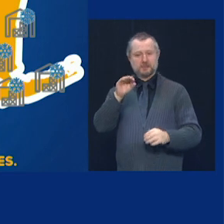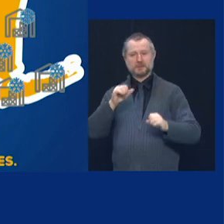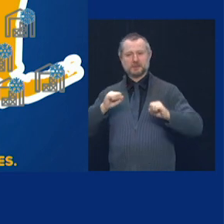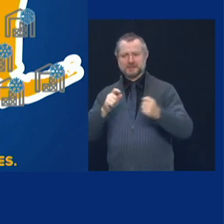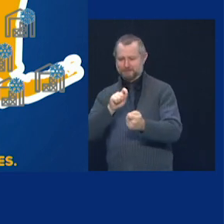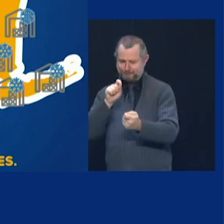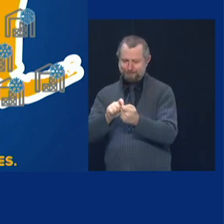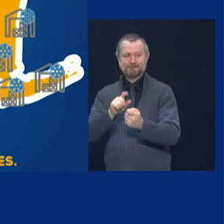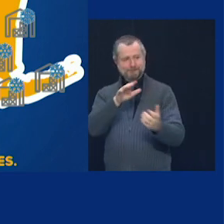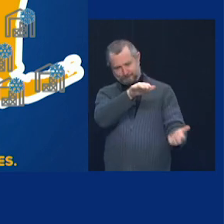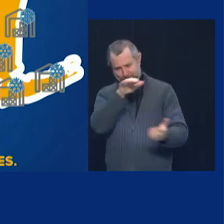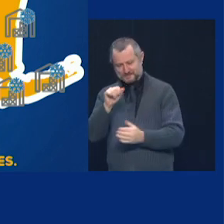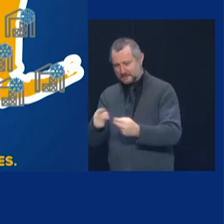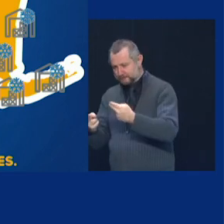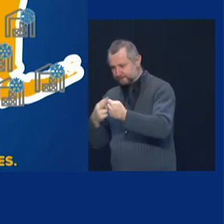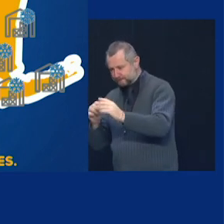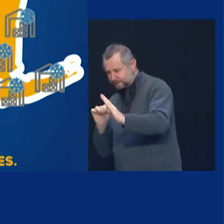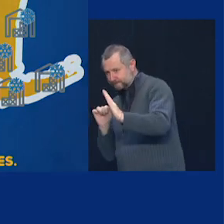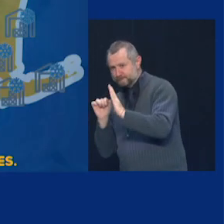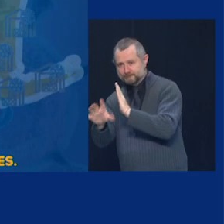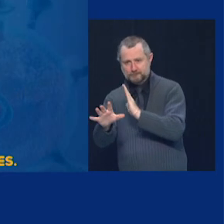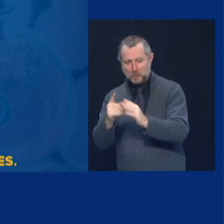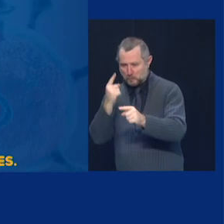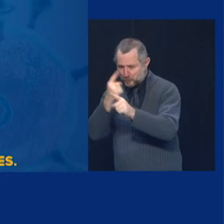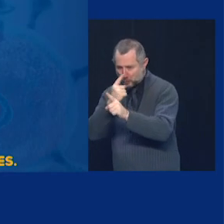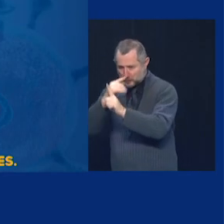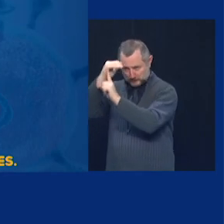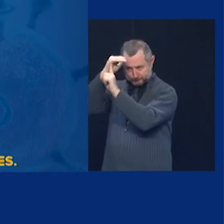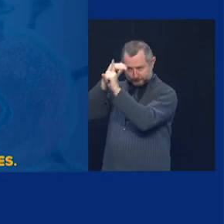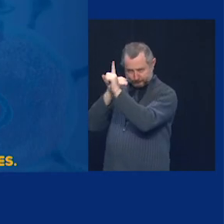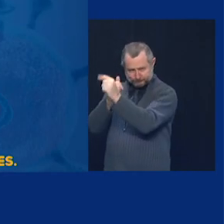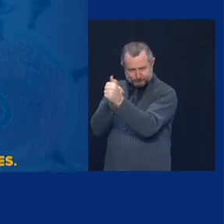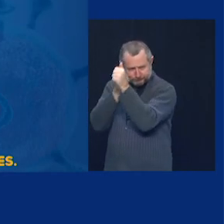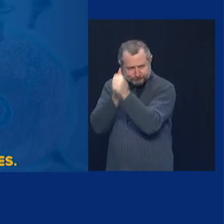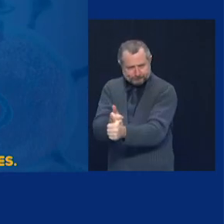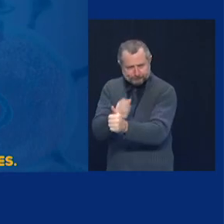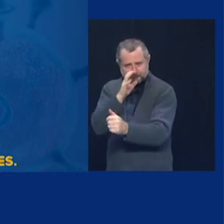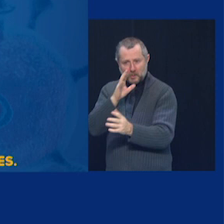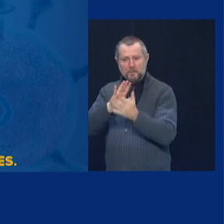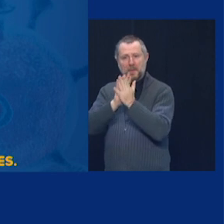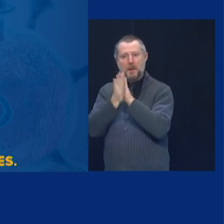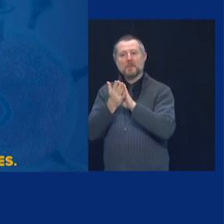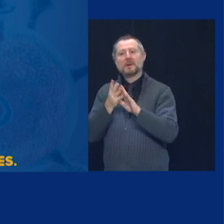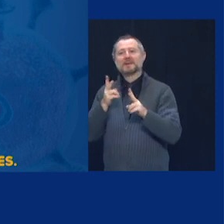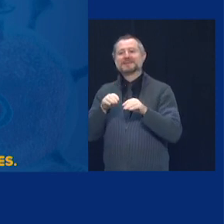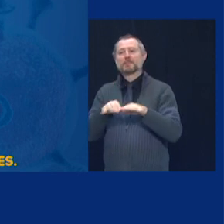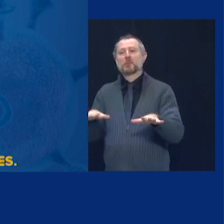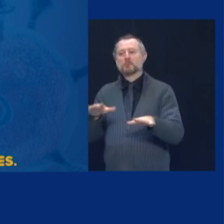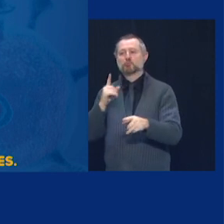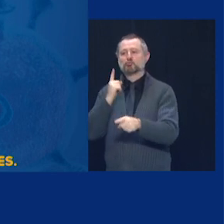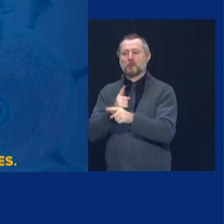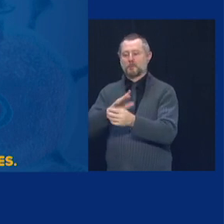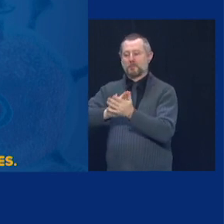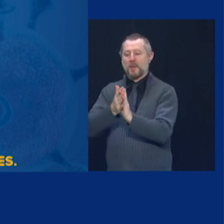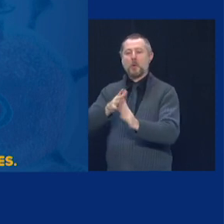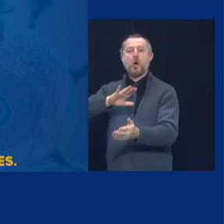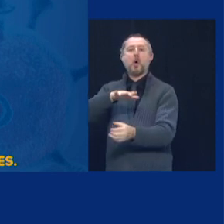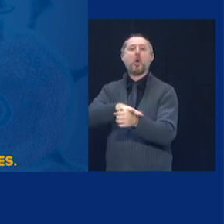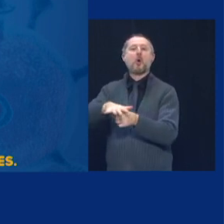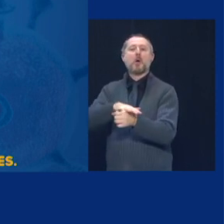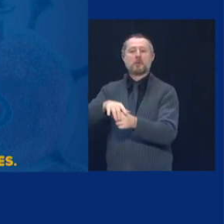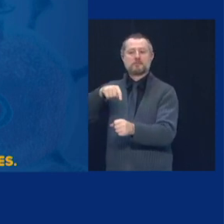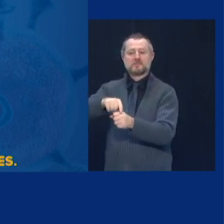vaccine at the required temperature. And they'll act as distribution centers for that region. Pfizer's vaccine